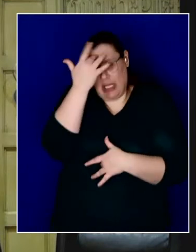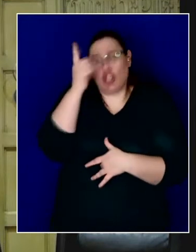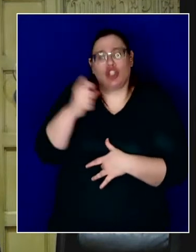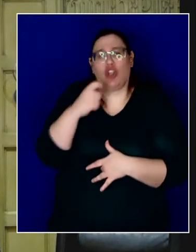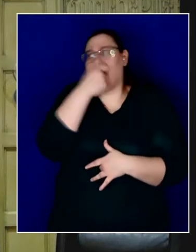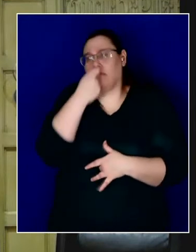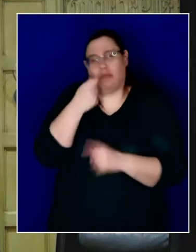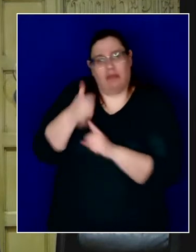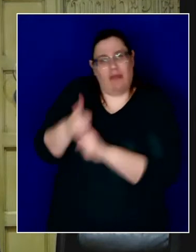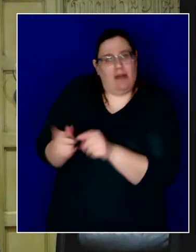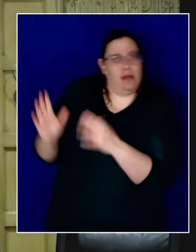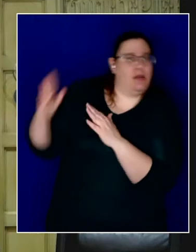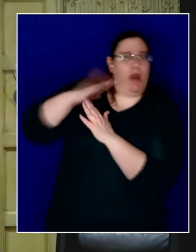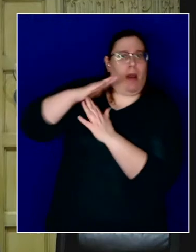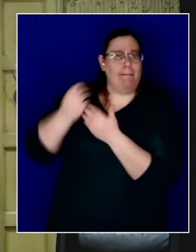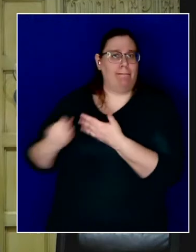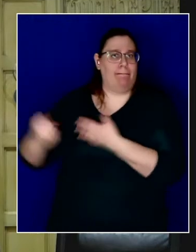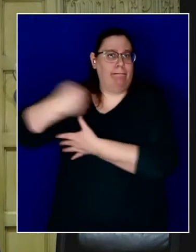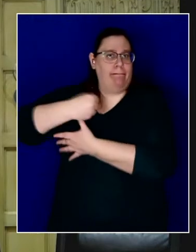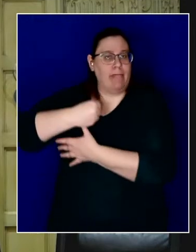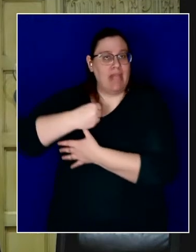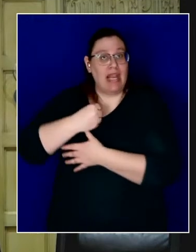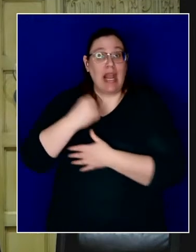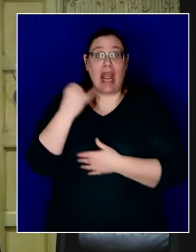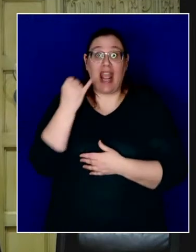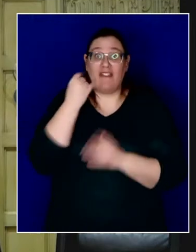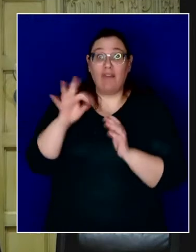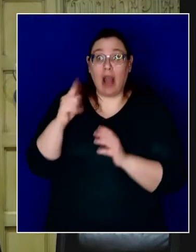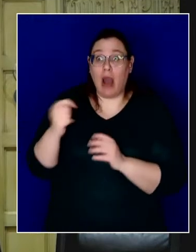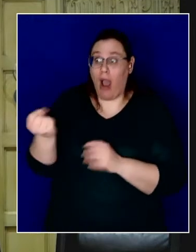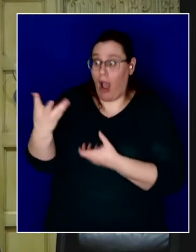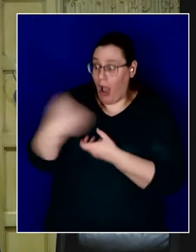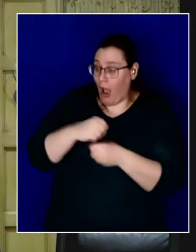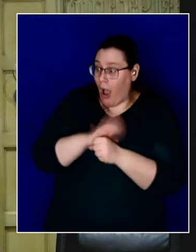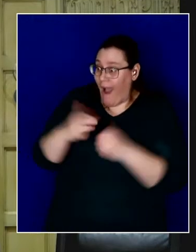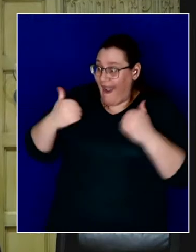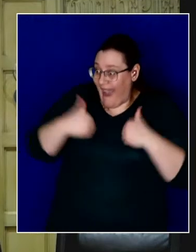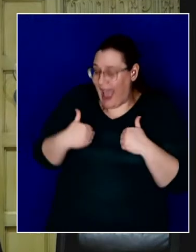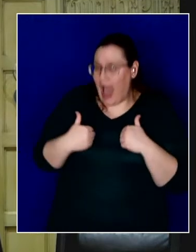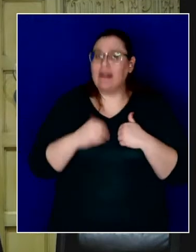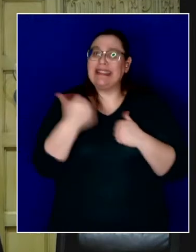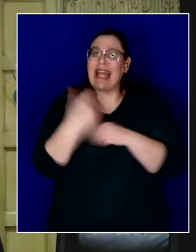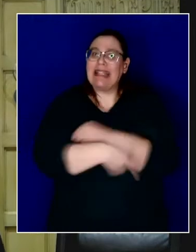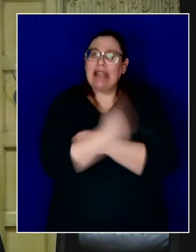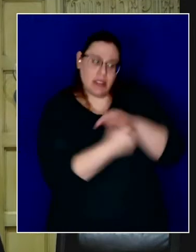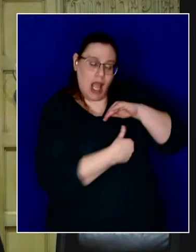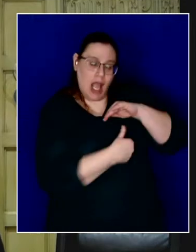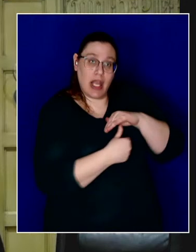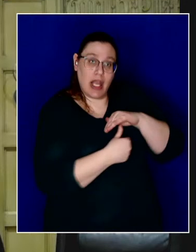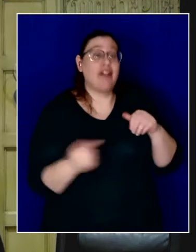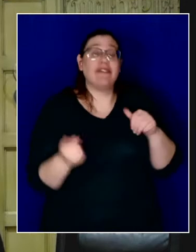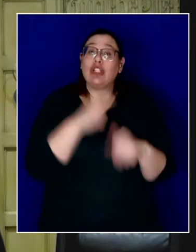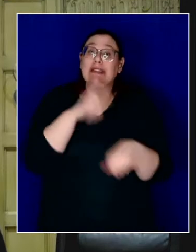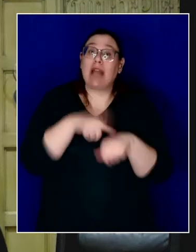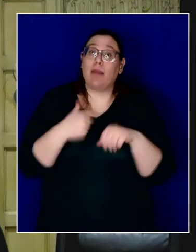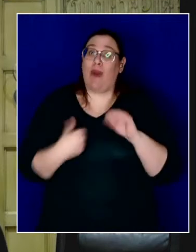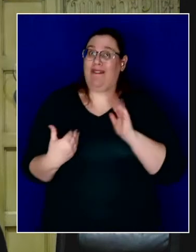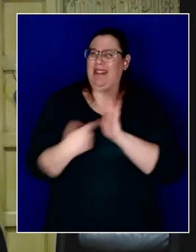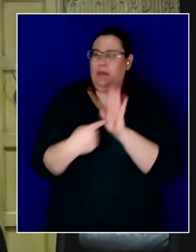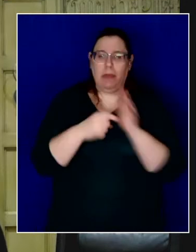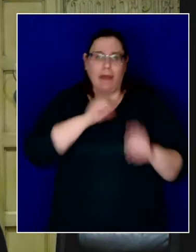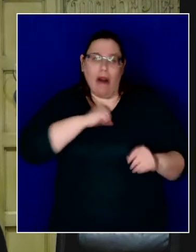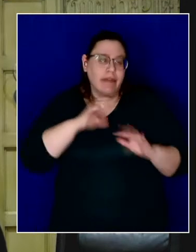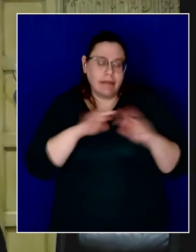test result does come back positive, isolate for 10 days from the time your symptoms first appeared, and stay isolated for at least